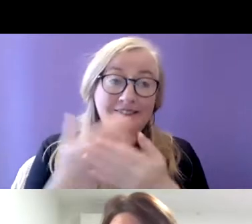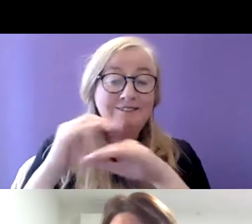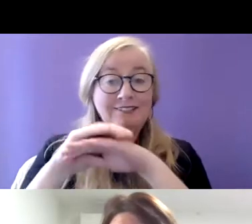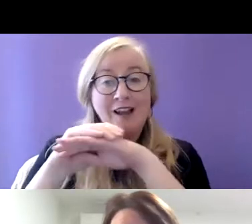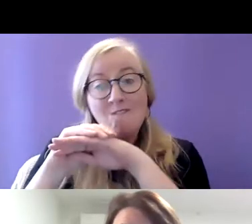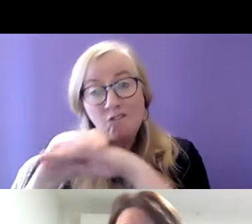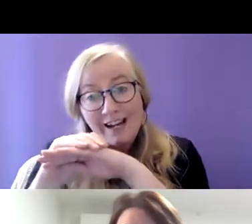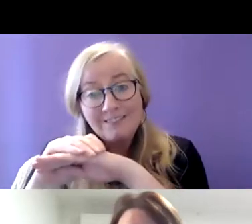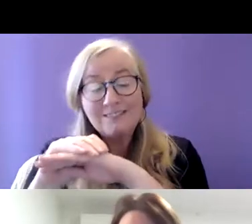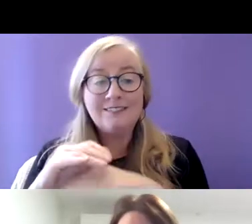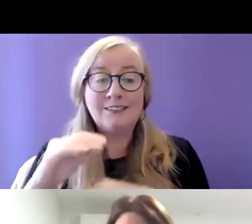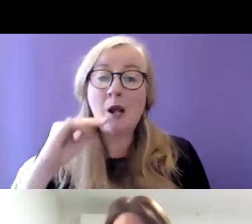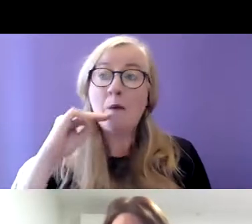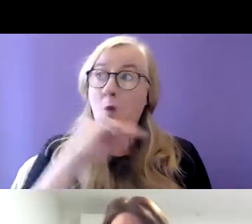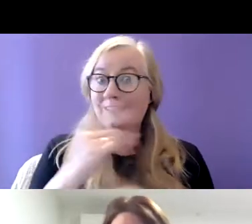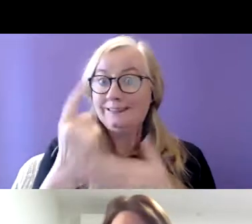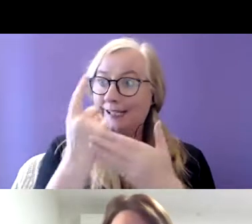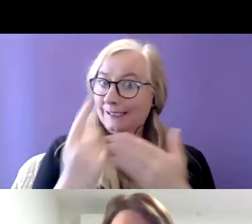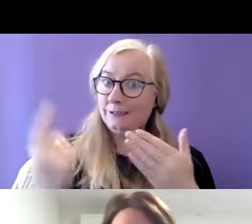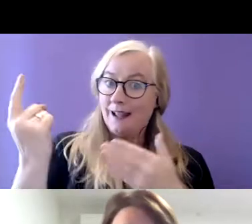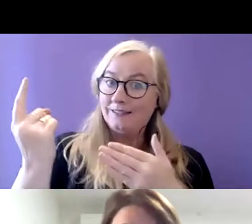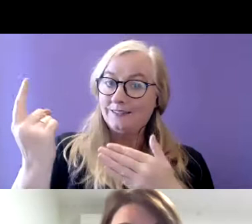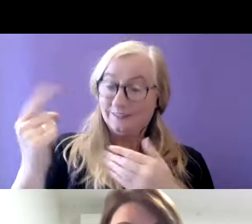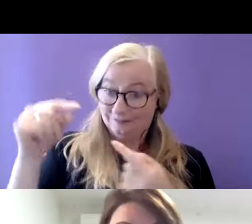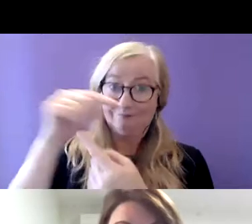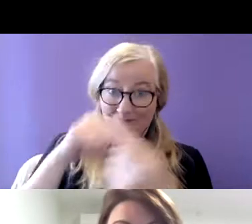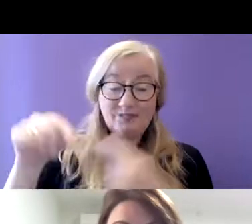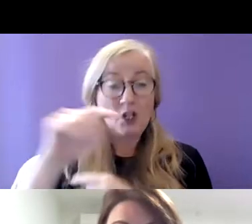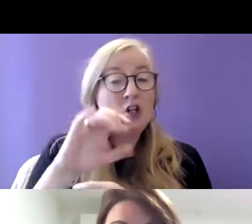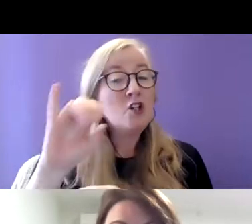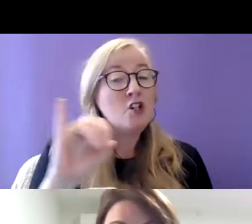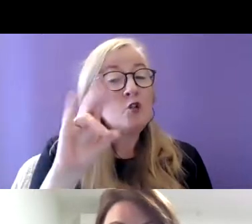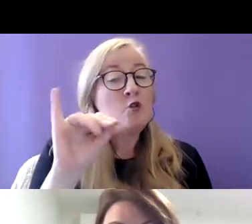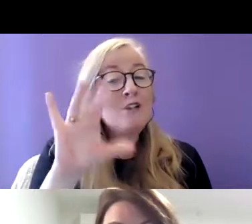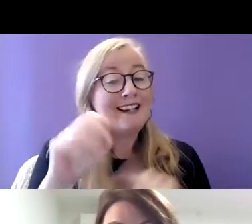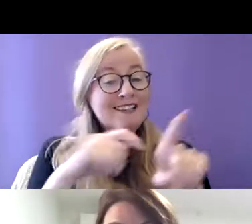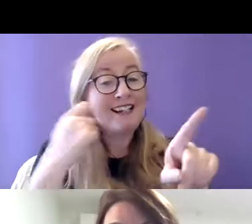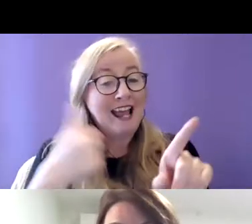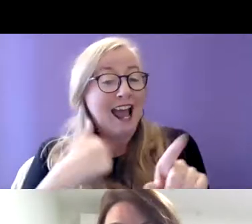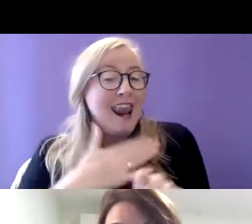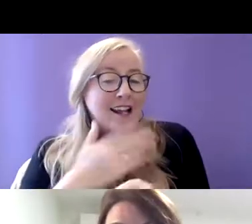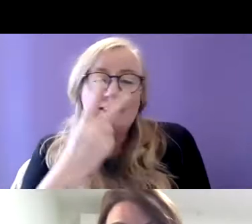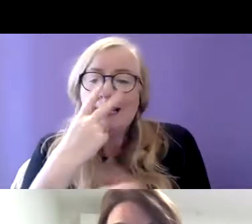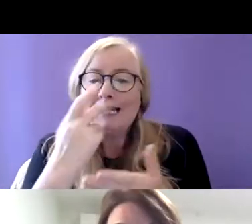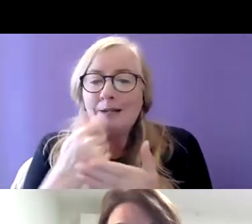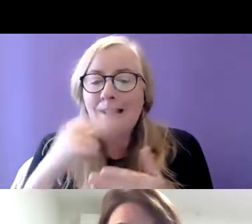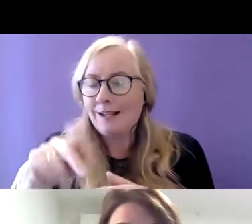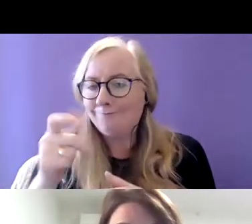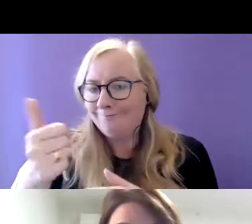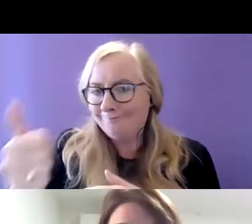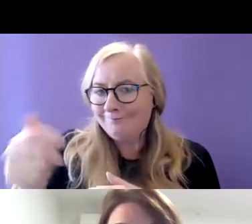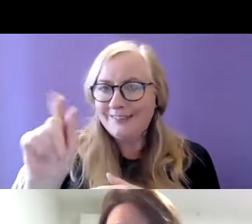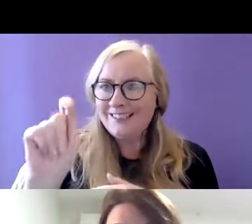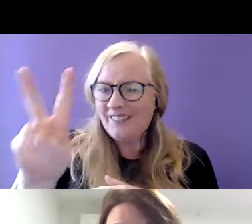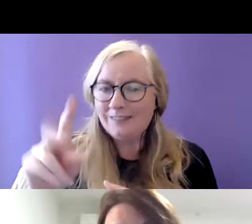everyone spoke about the importance of independence. Julie says I like it because like at night I can put my telly on and